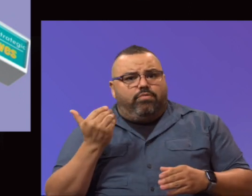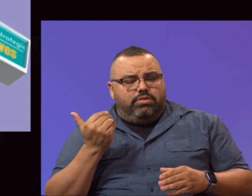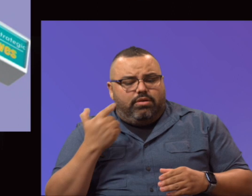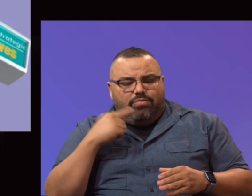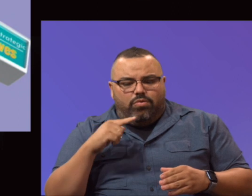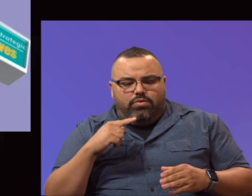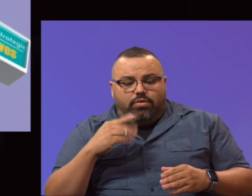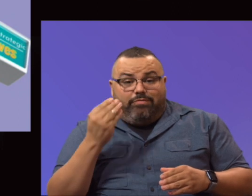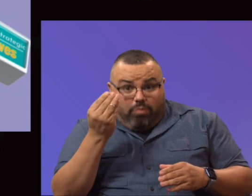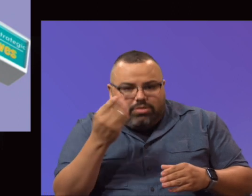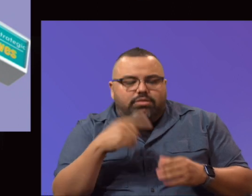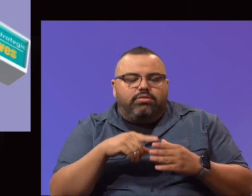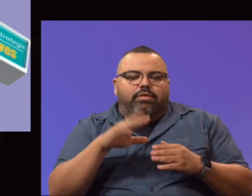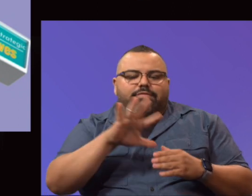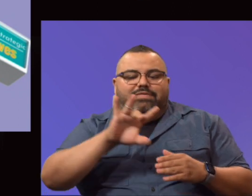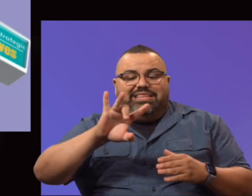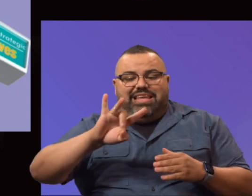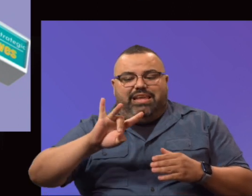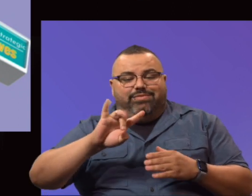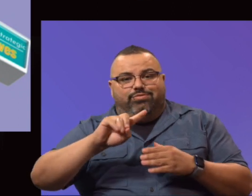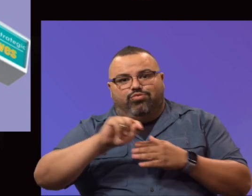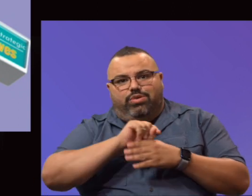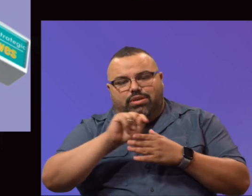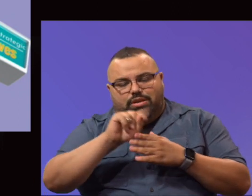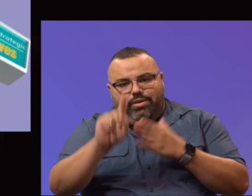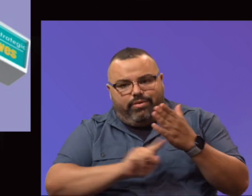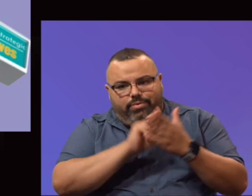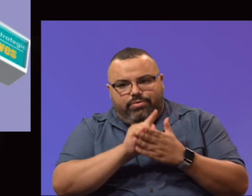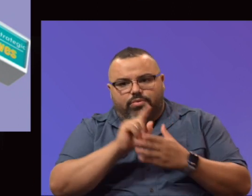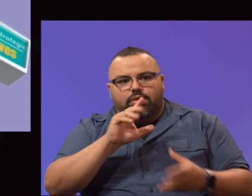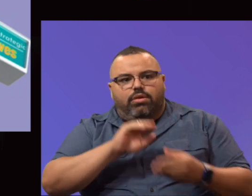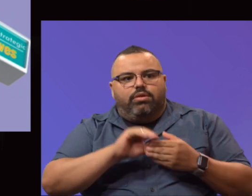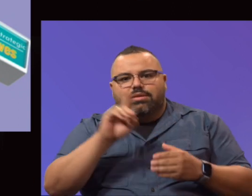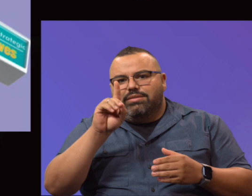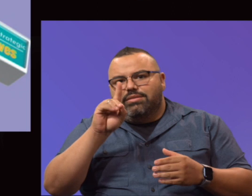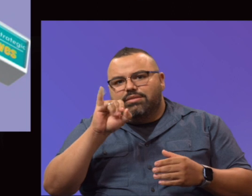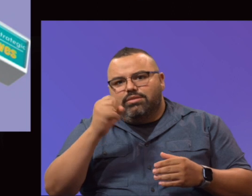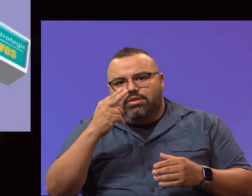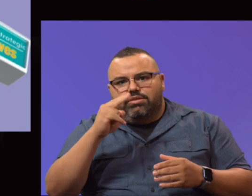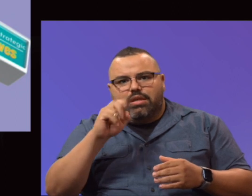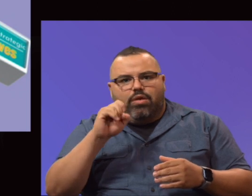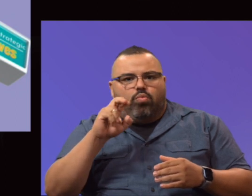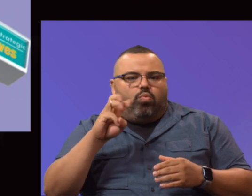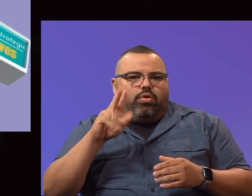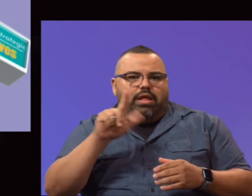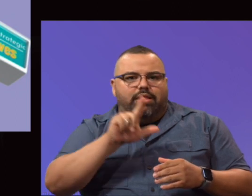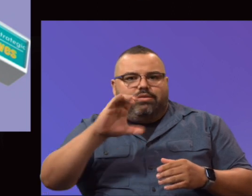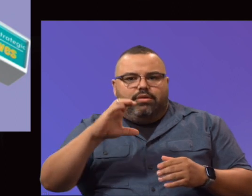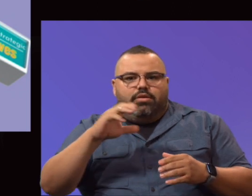just over 5,800 training hours. In addition, the DISH Network LLC received